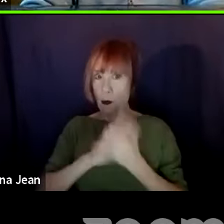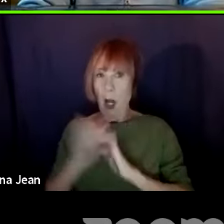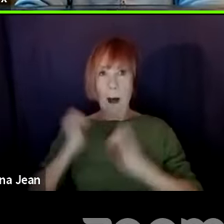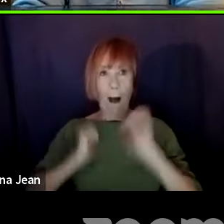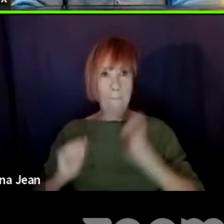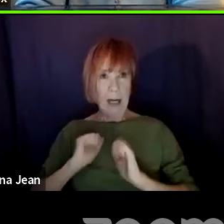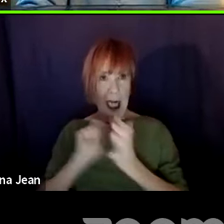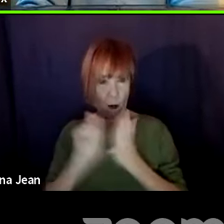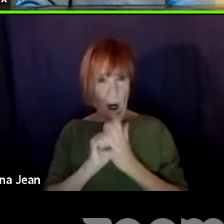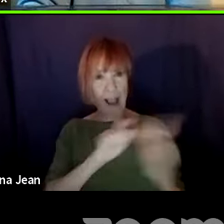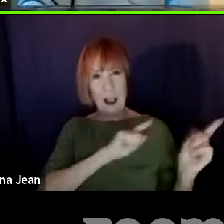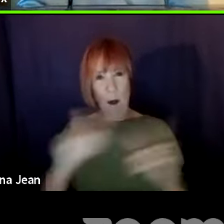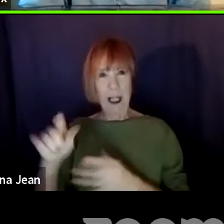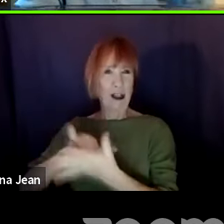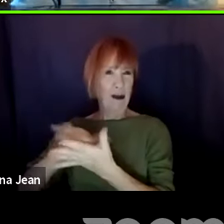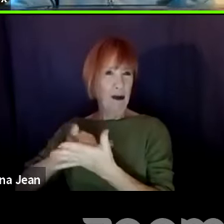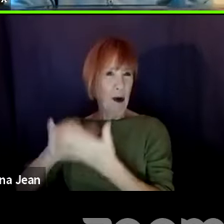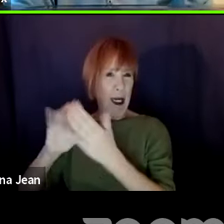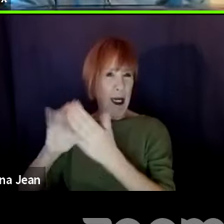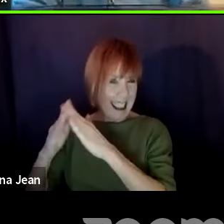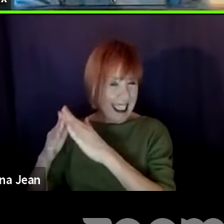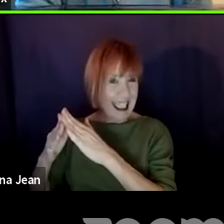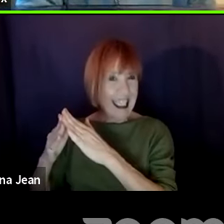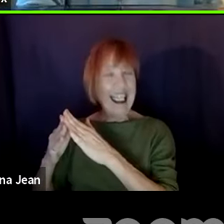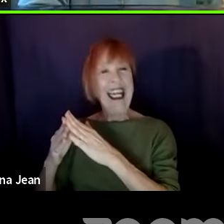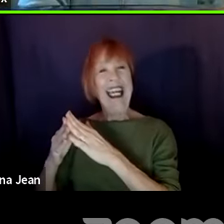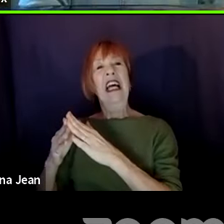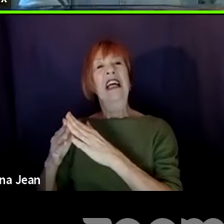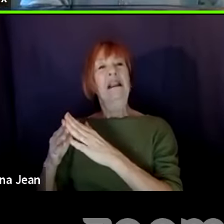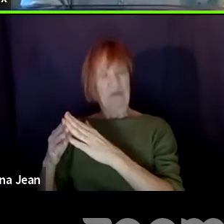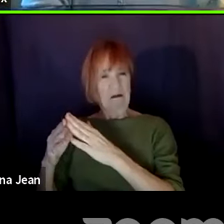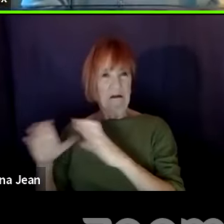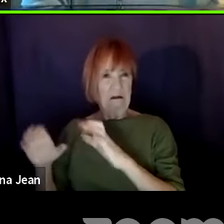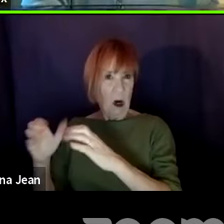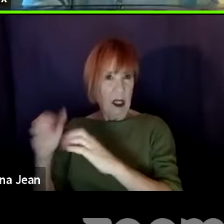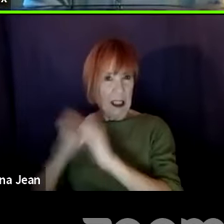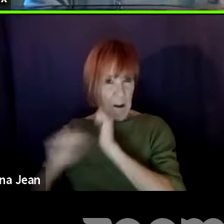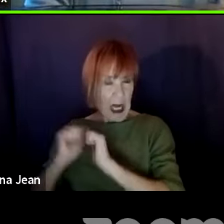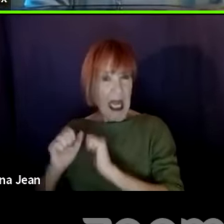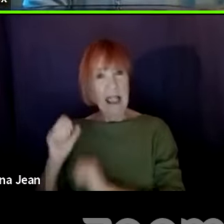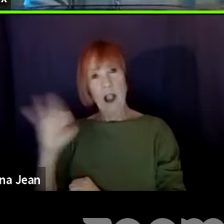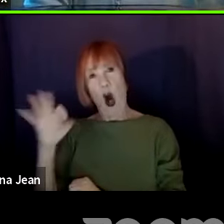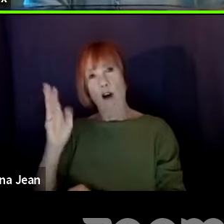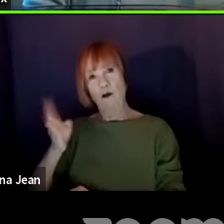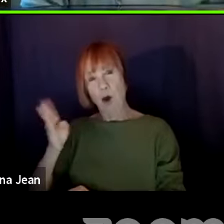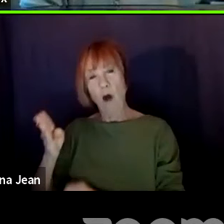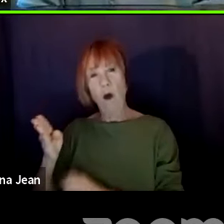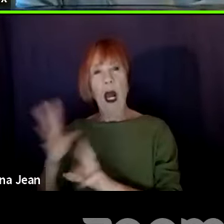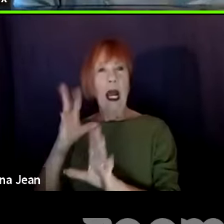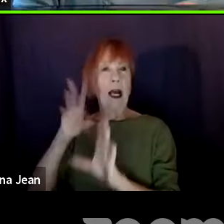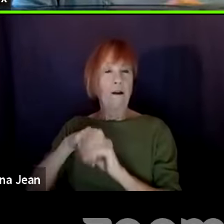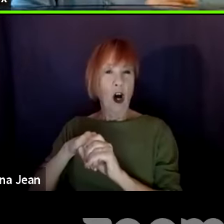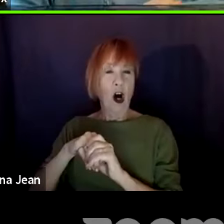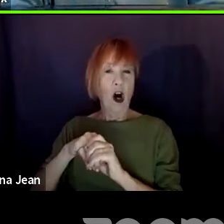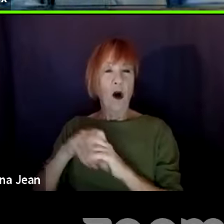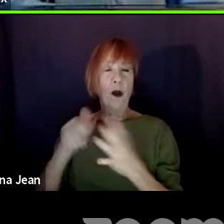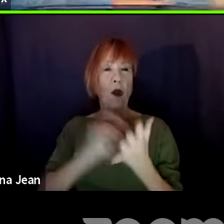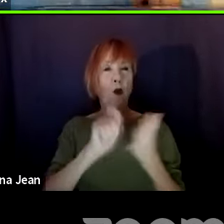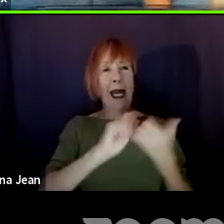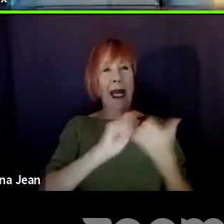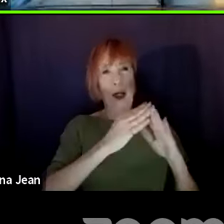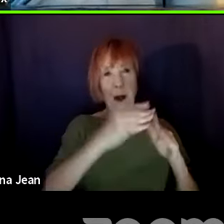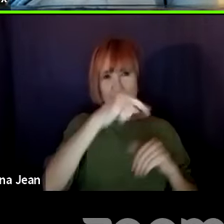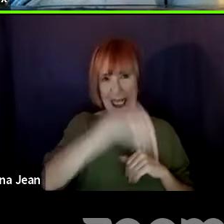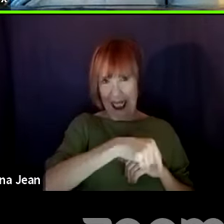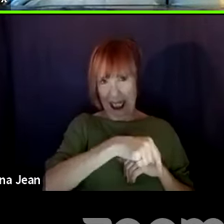came to New York City. And I had some plays off-Broadway and got involved with the writing community here. And then